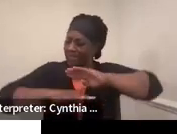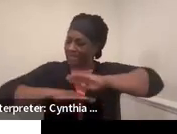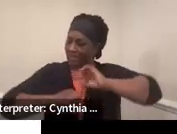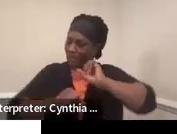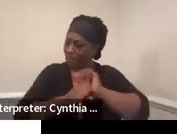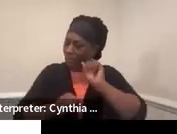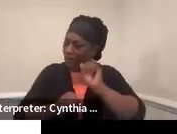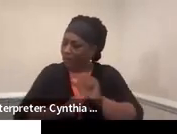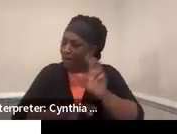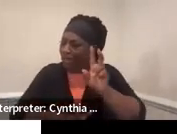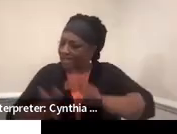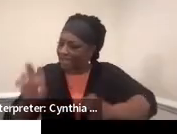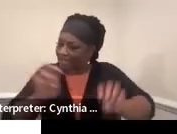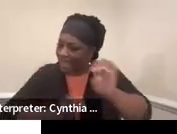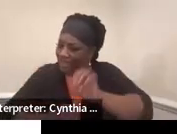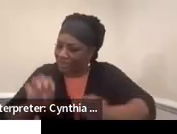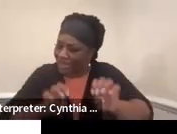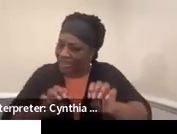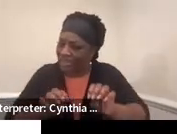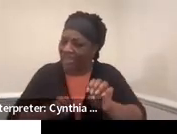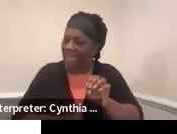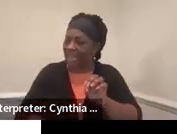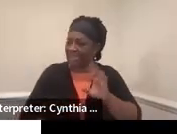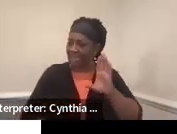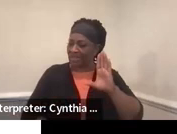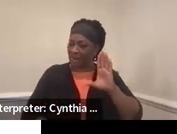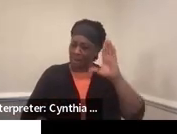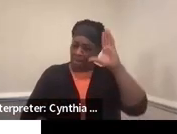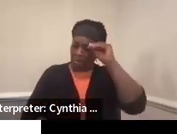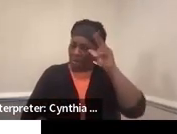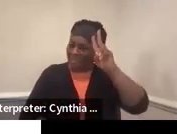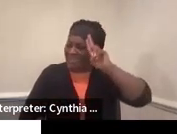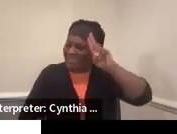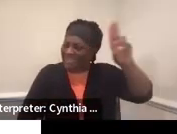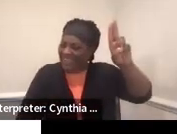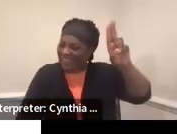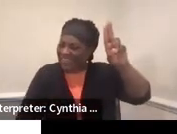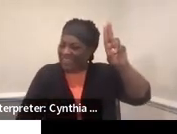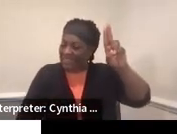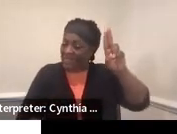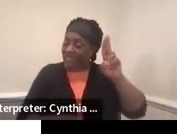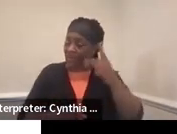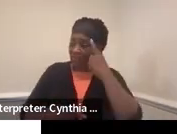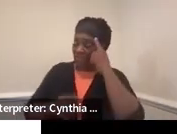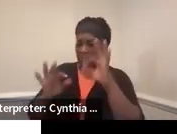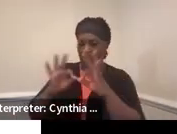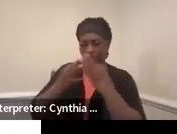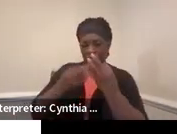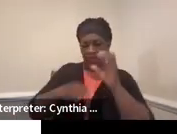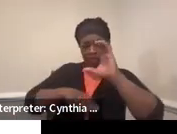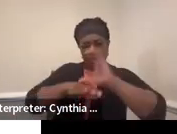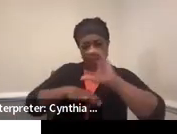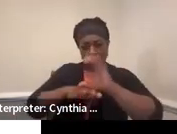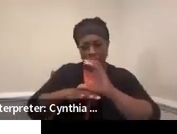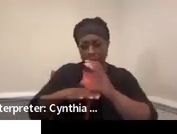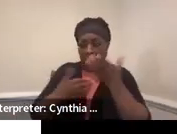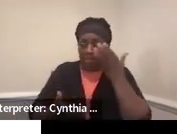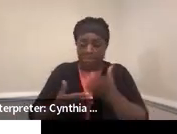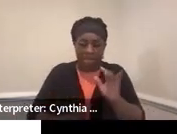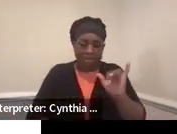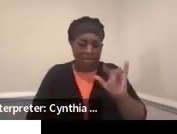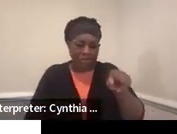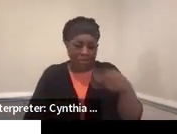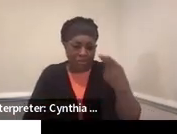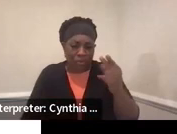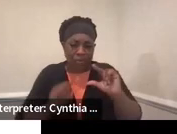Evaluations, and he's in the Boy Scouts. So think about those families that might attend church. There might be a youth group that the child